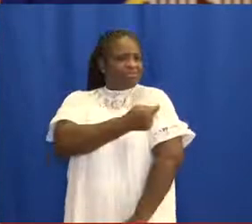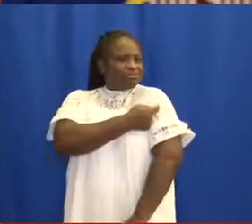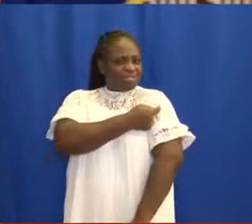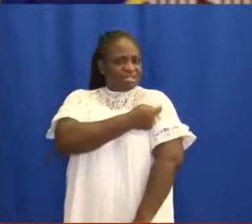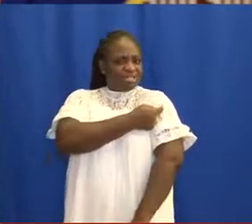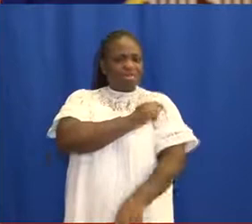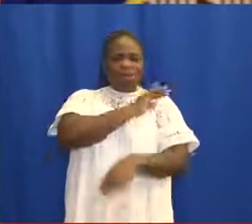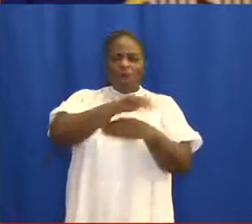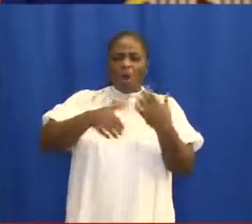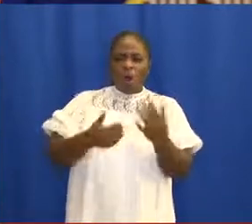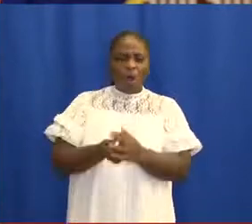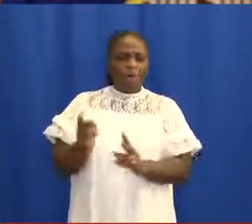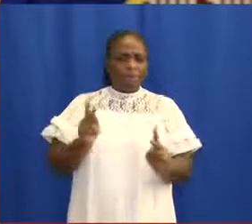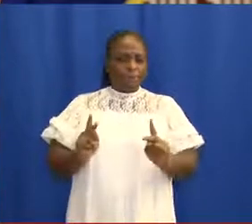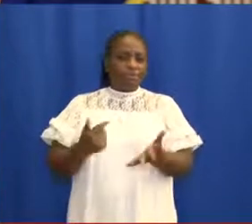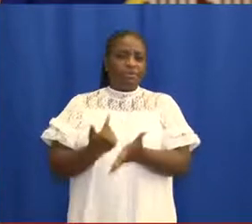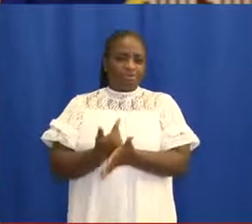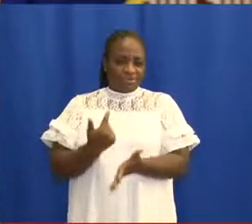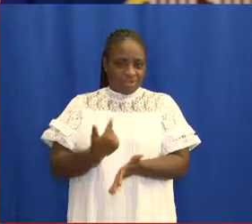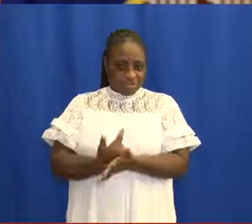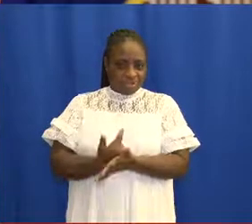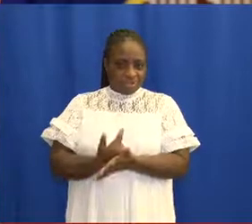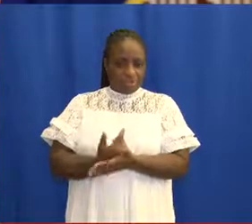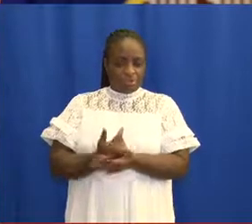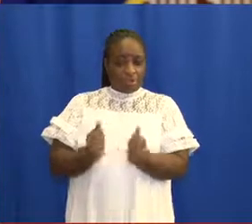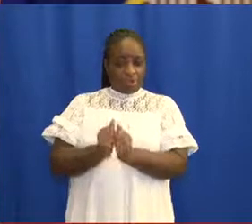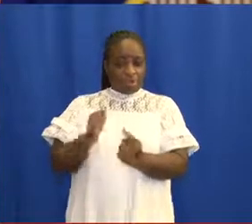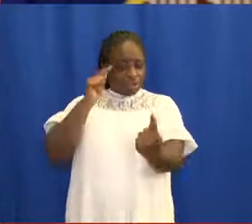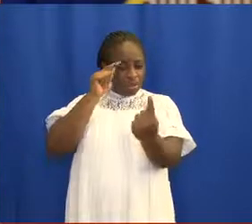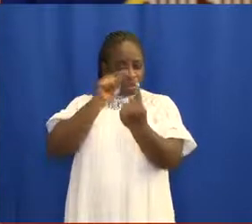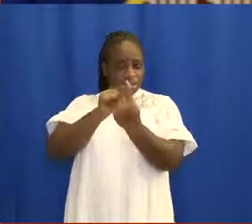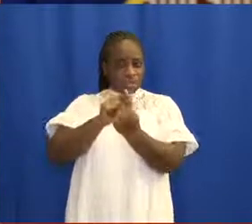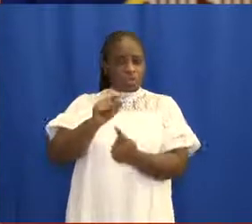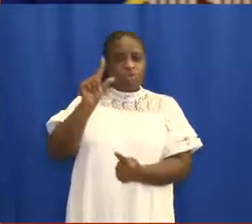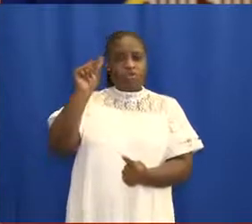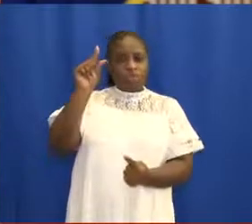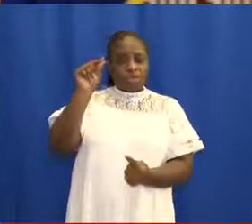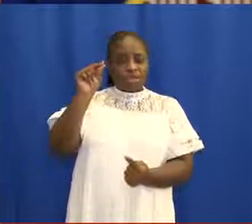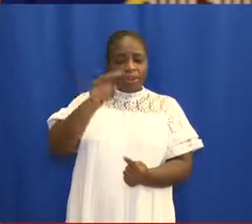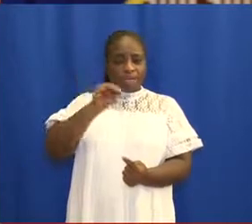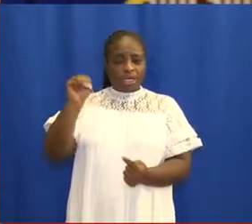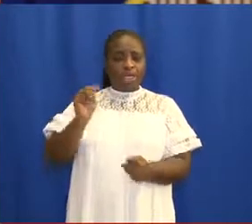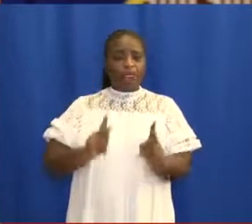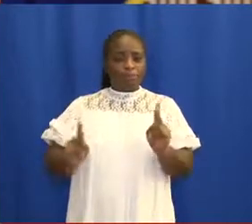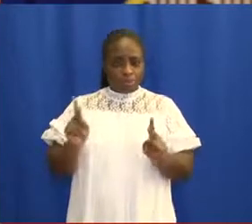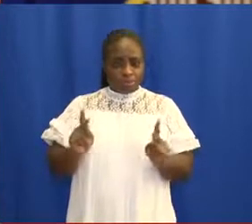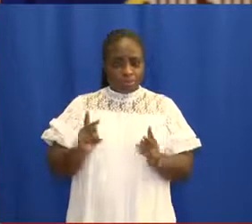vaccinate the entire population with an initial target of 20 million people.